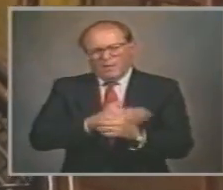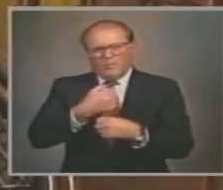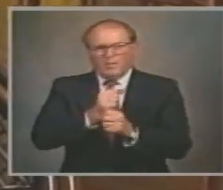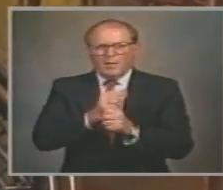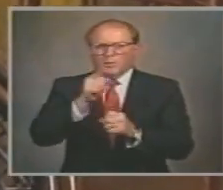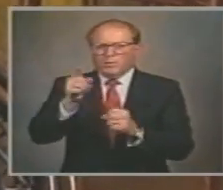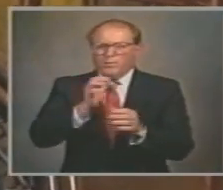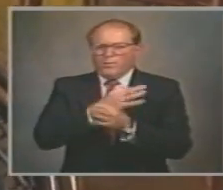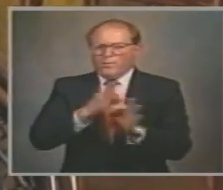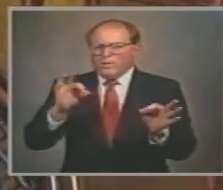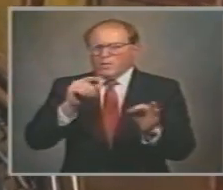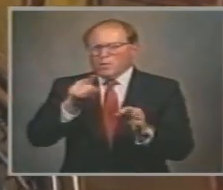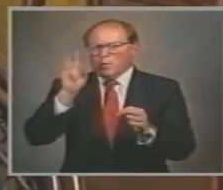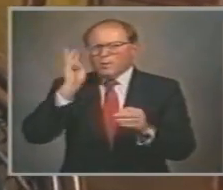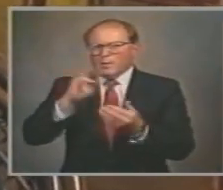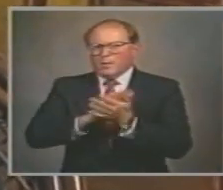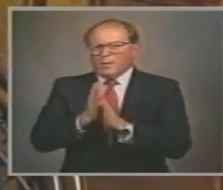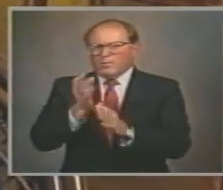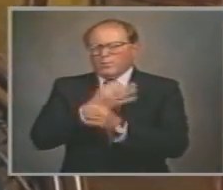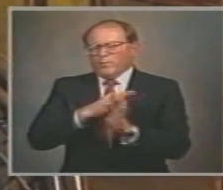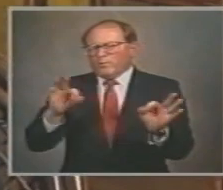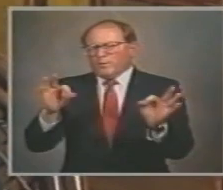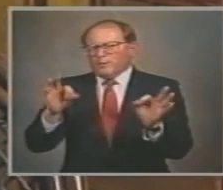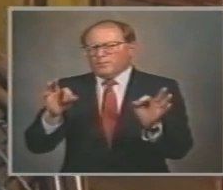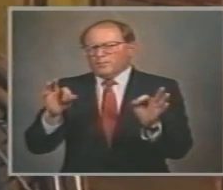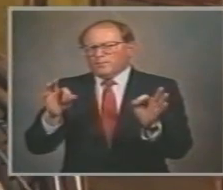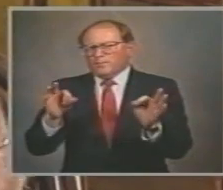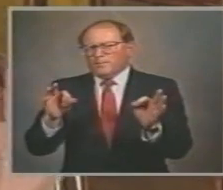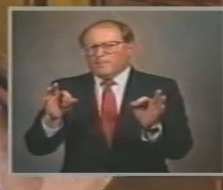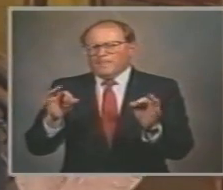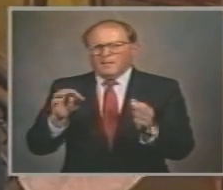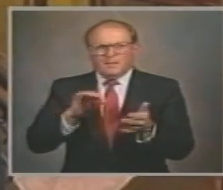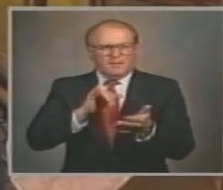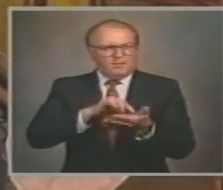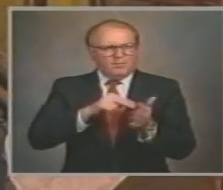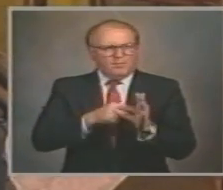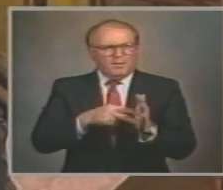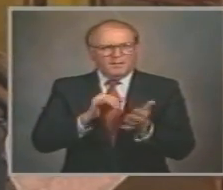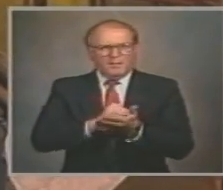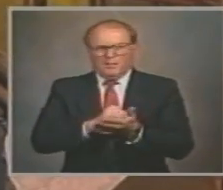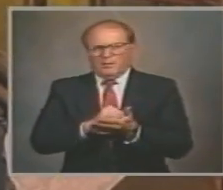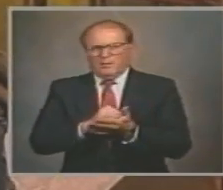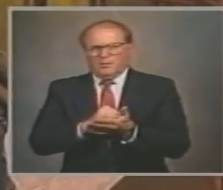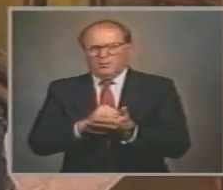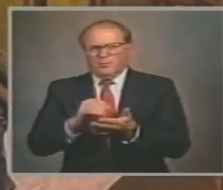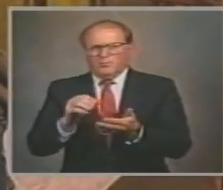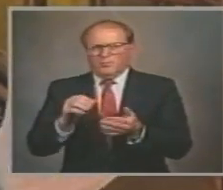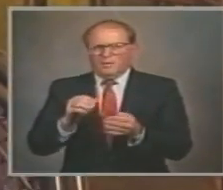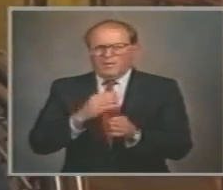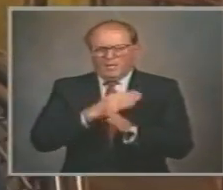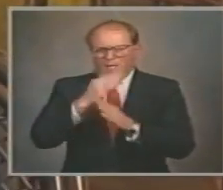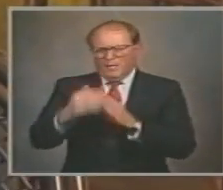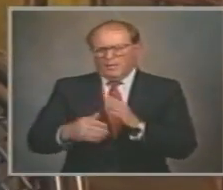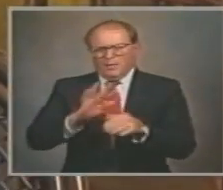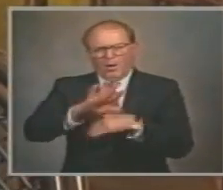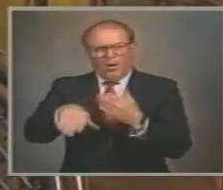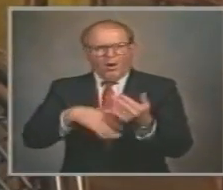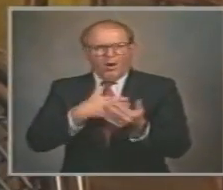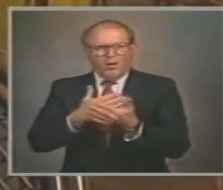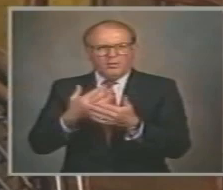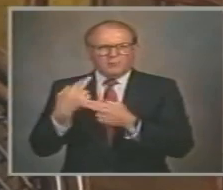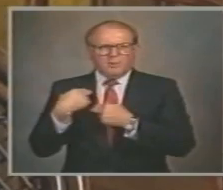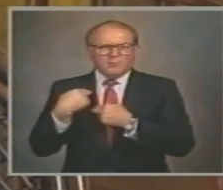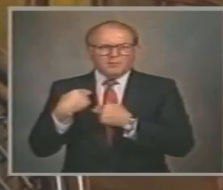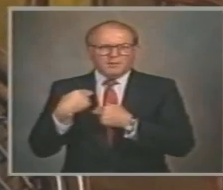free indeed Did he mean That he had erased all the lines? Or did he mean his